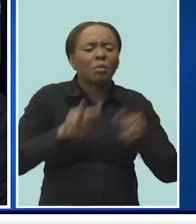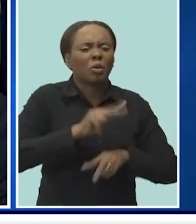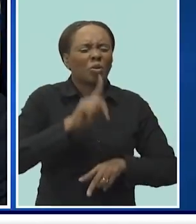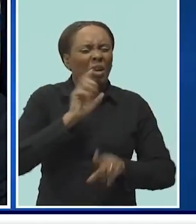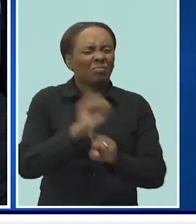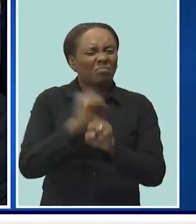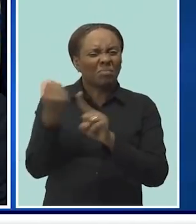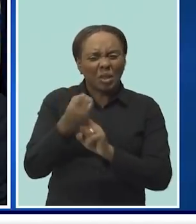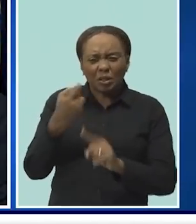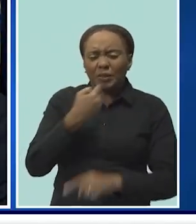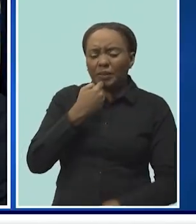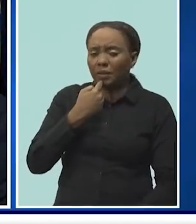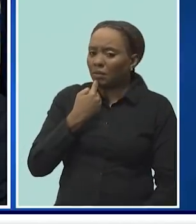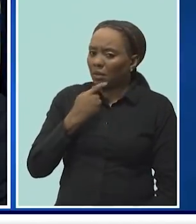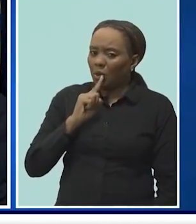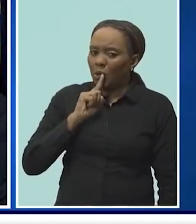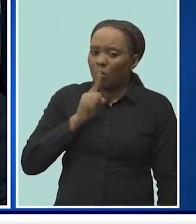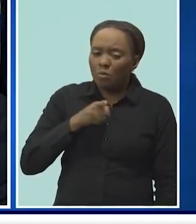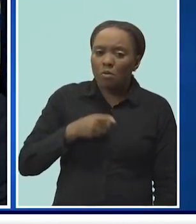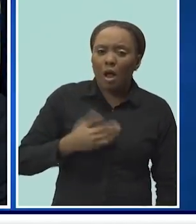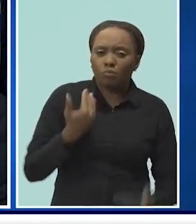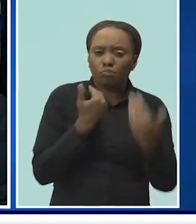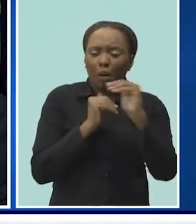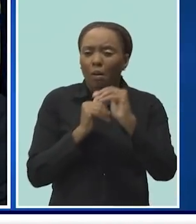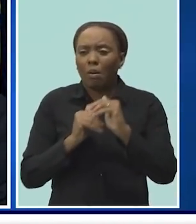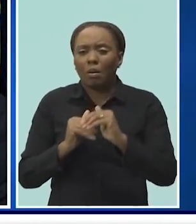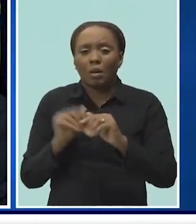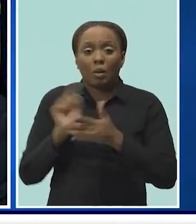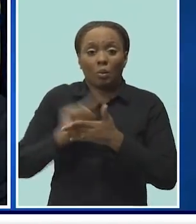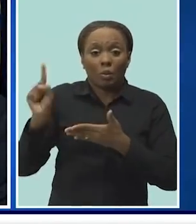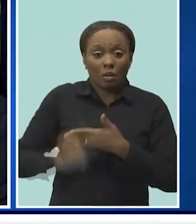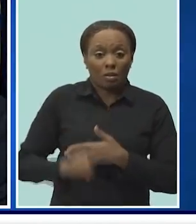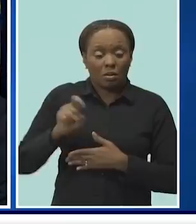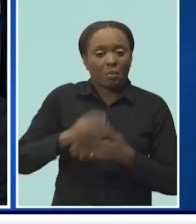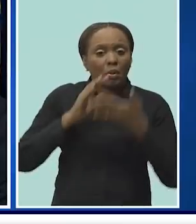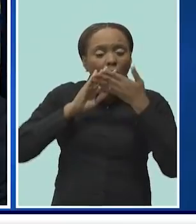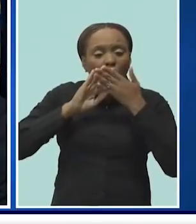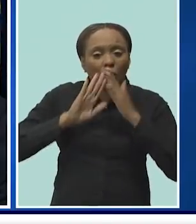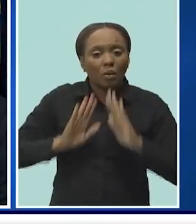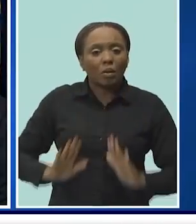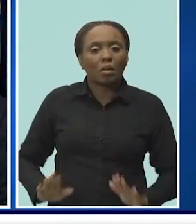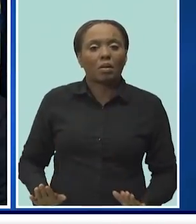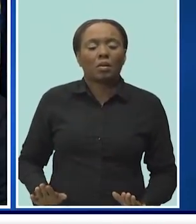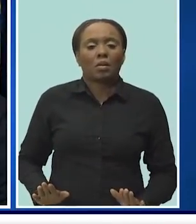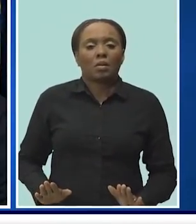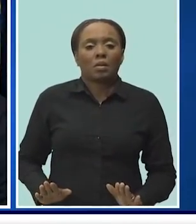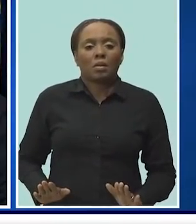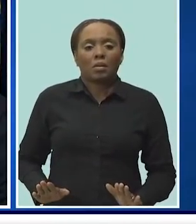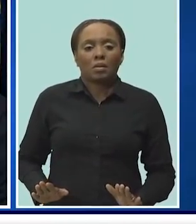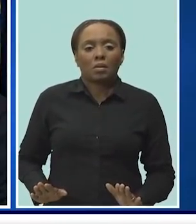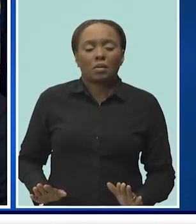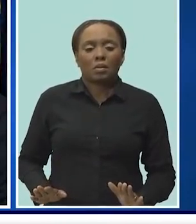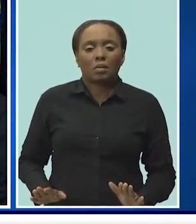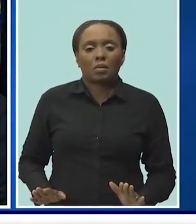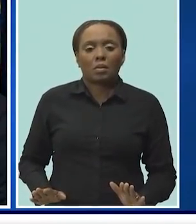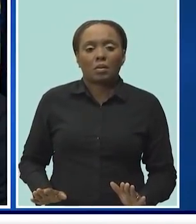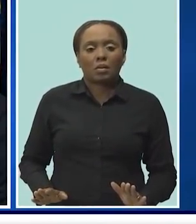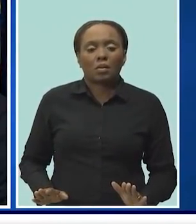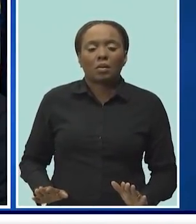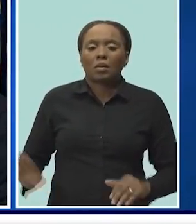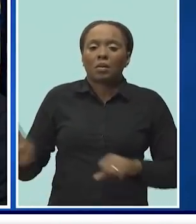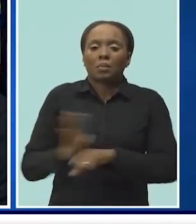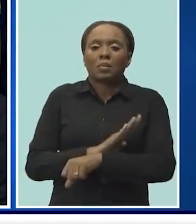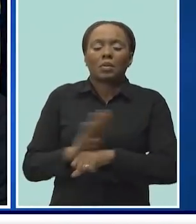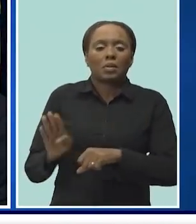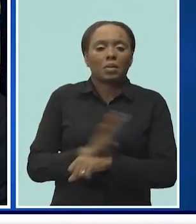and given our determination that this weekend will be a quiet weekend for Barbadians, they're going to be taking their business very